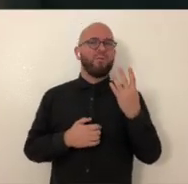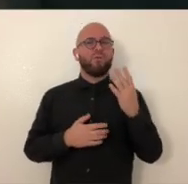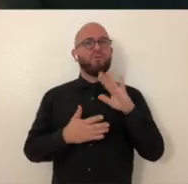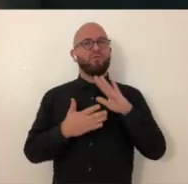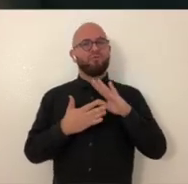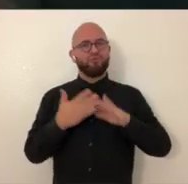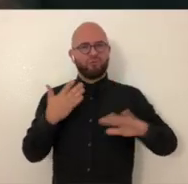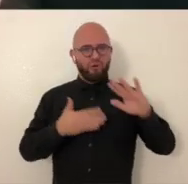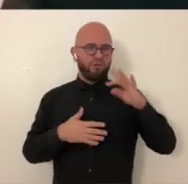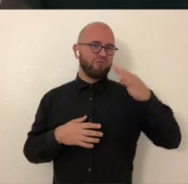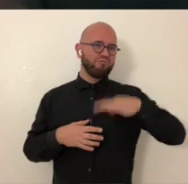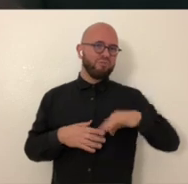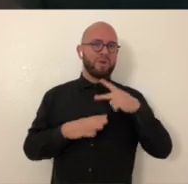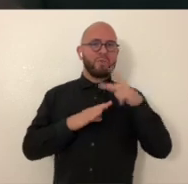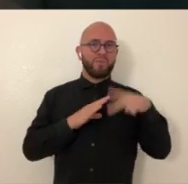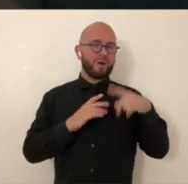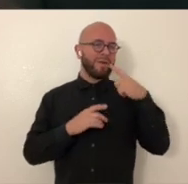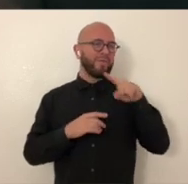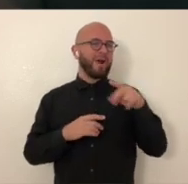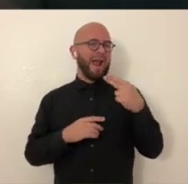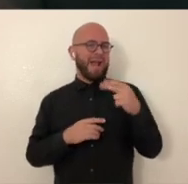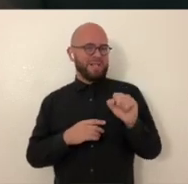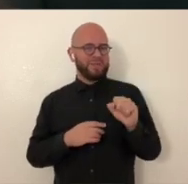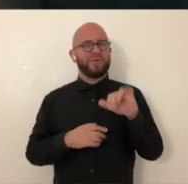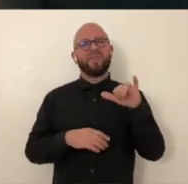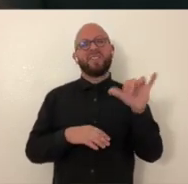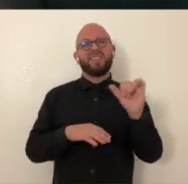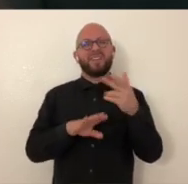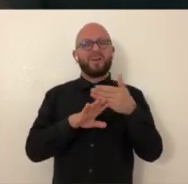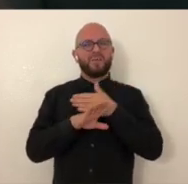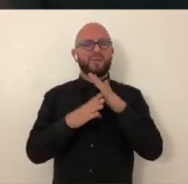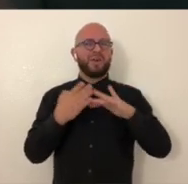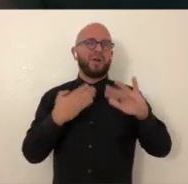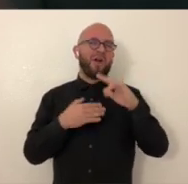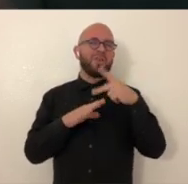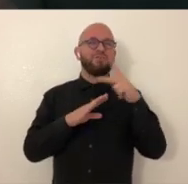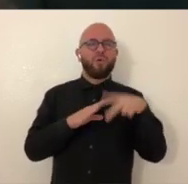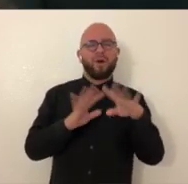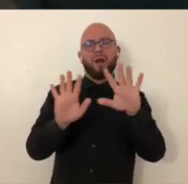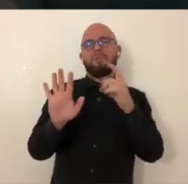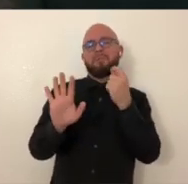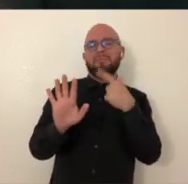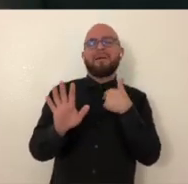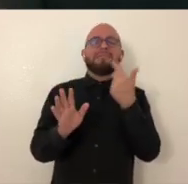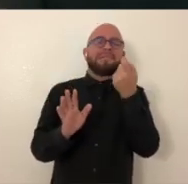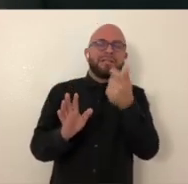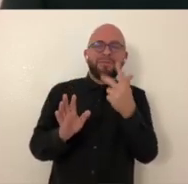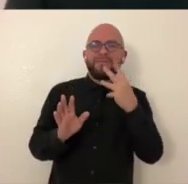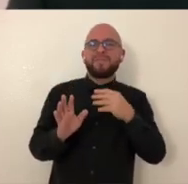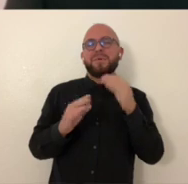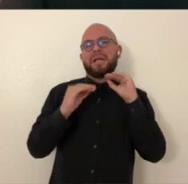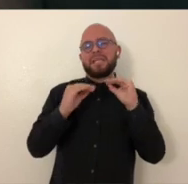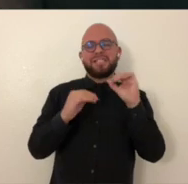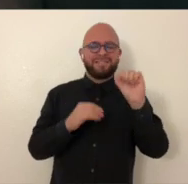teaching assistant for the four college credit program for high schoolers. It's like a pre-college program. So I do have a little